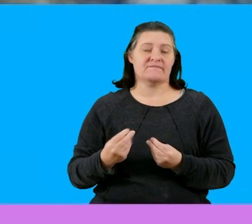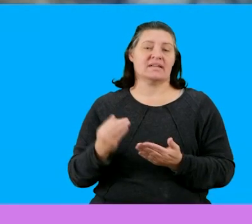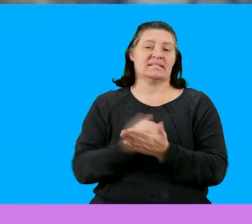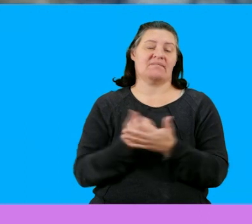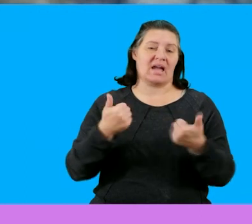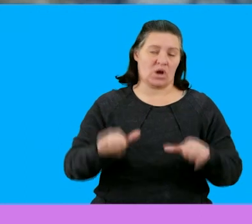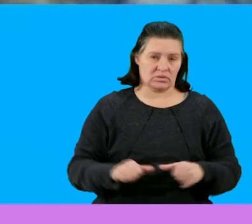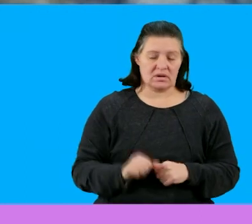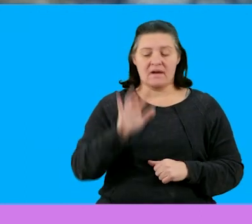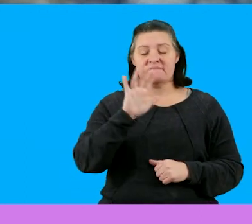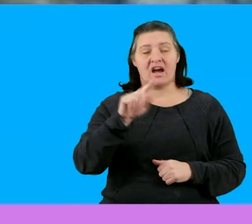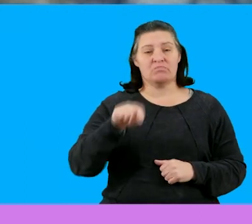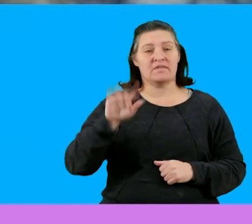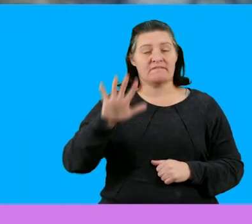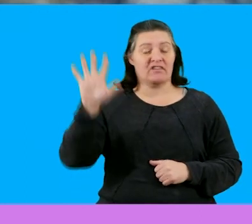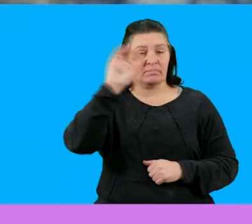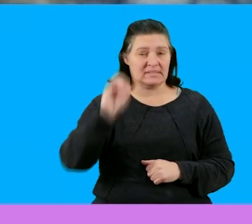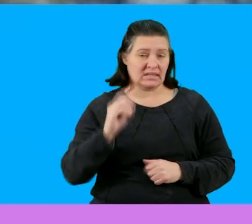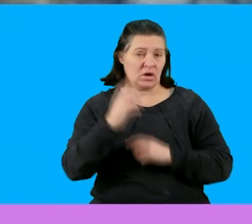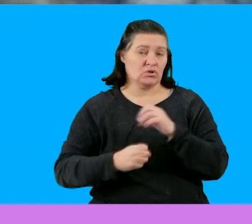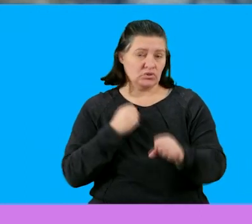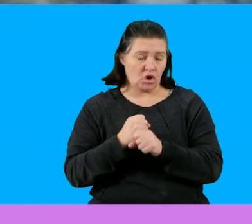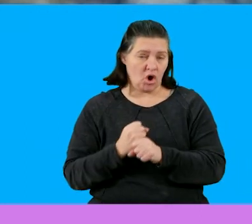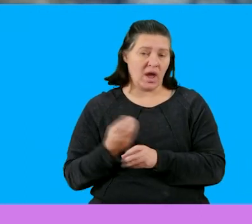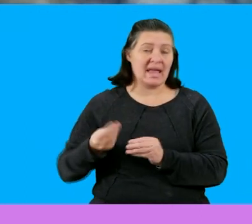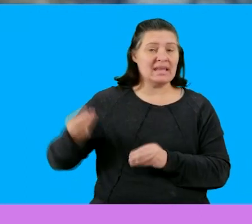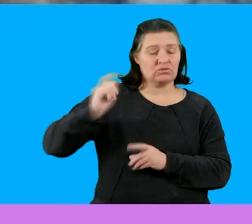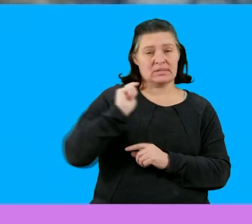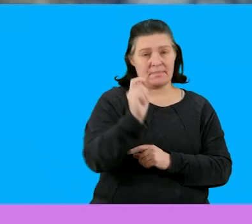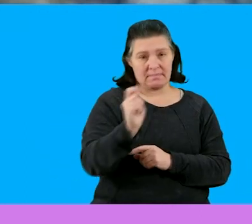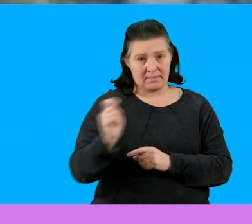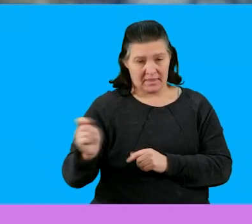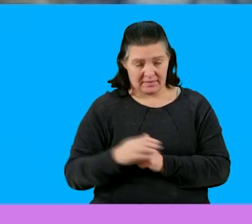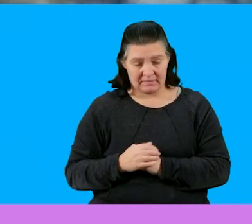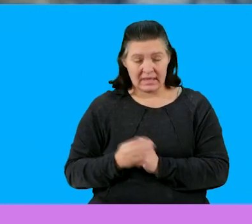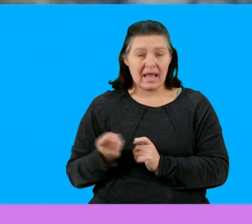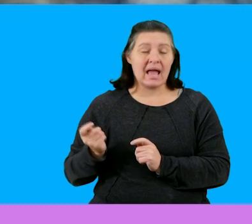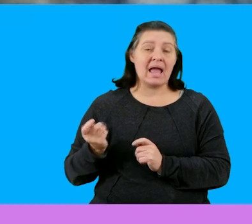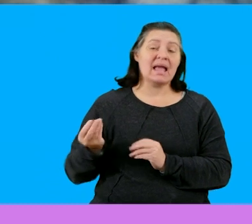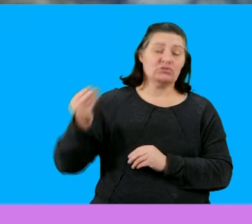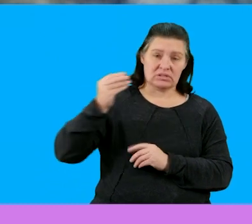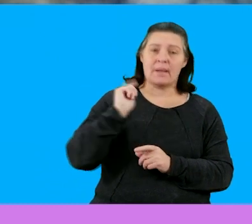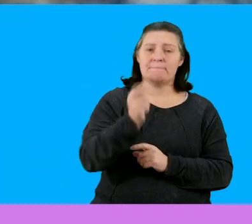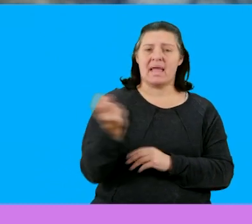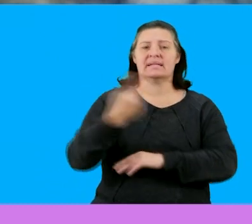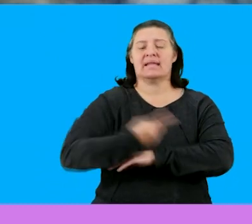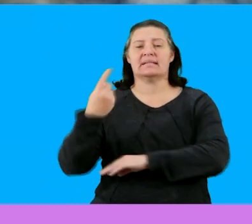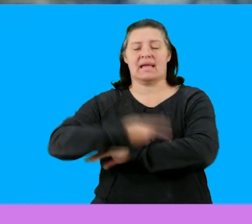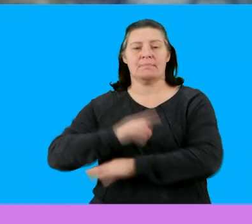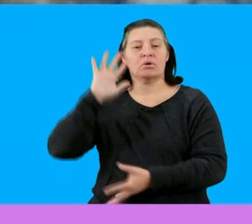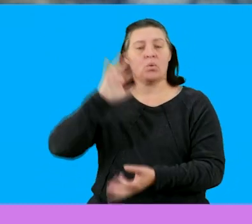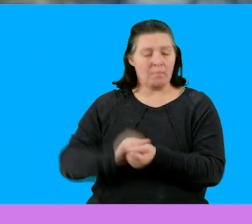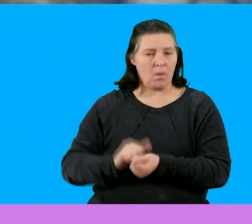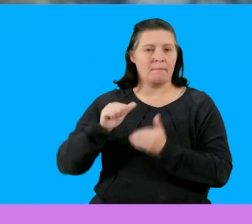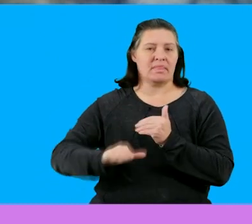savings account on which 5.5 percent per year interest is paid interest is calculated daily but